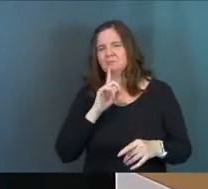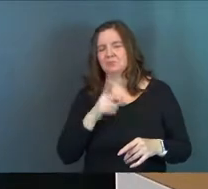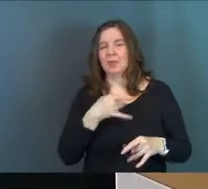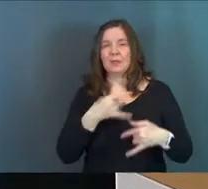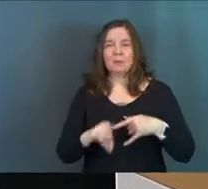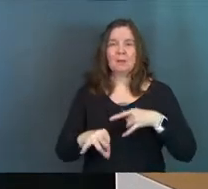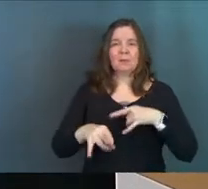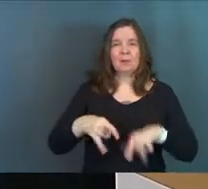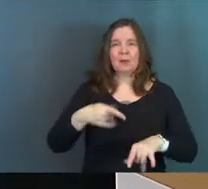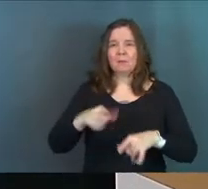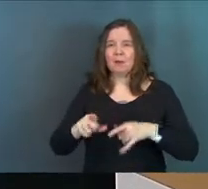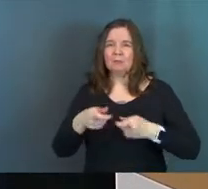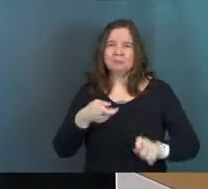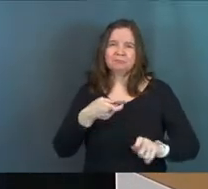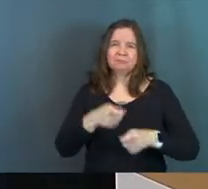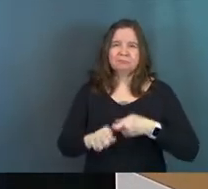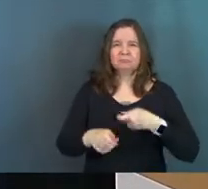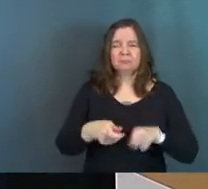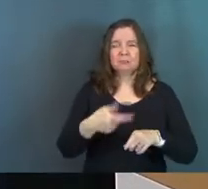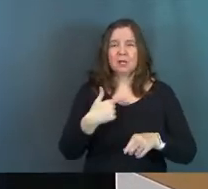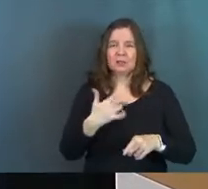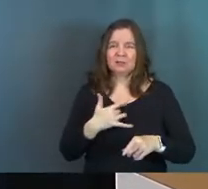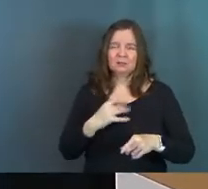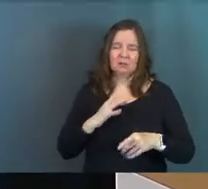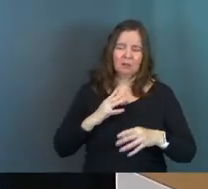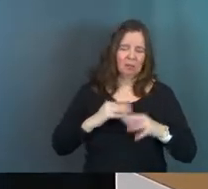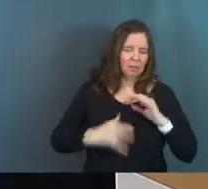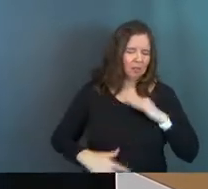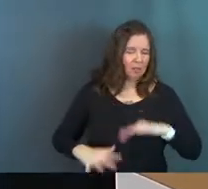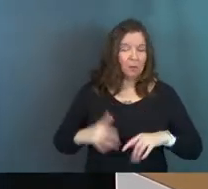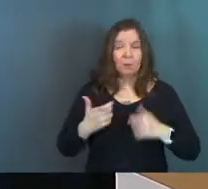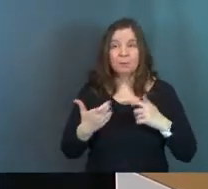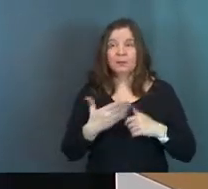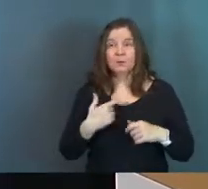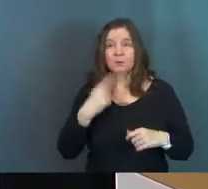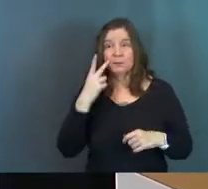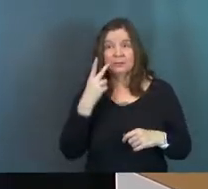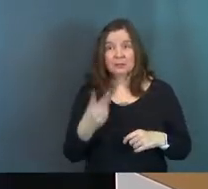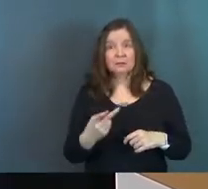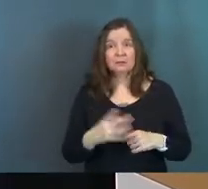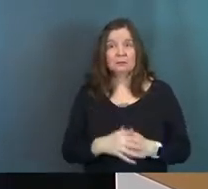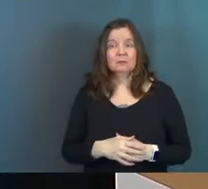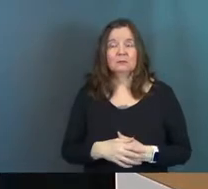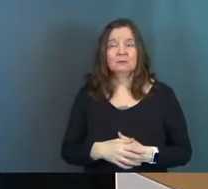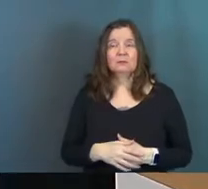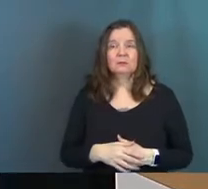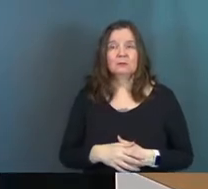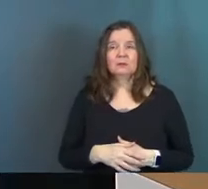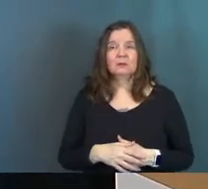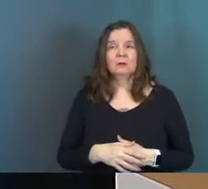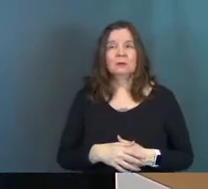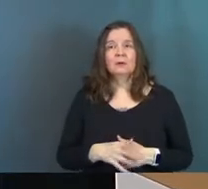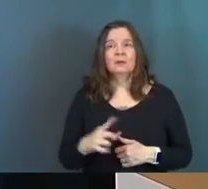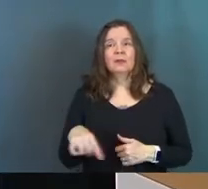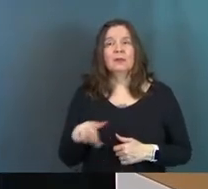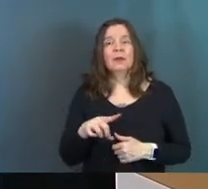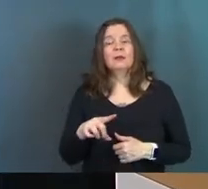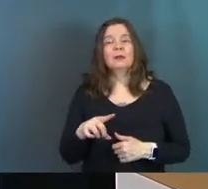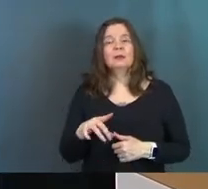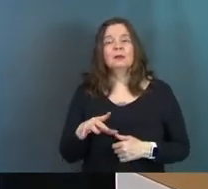mock Jesus and they make fun of him and they treat him terribly. And, and, and one of the big things right here that we see, um, is that they,